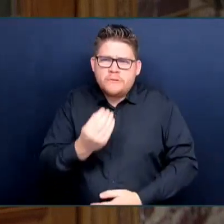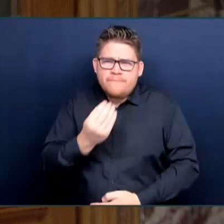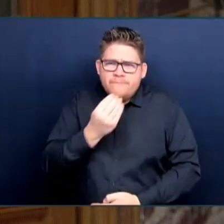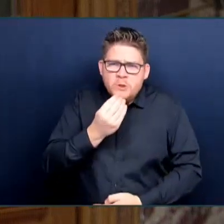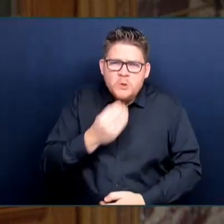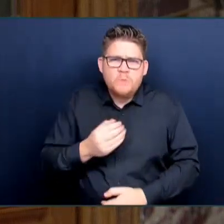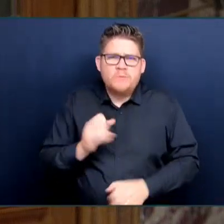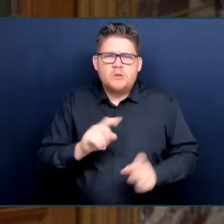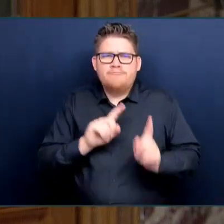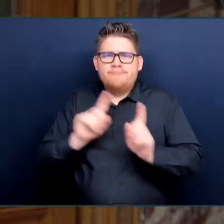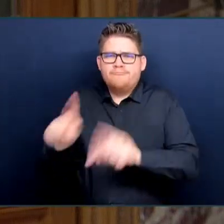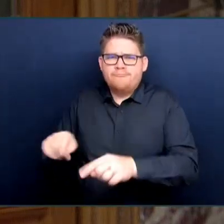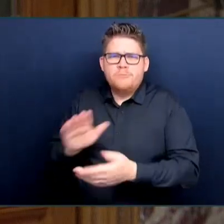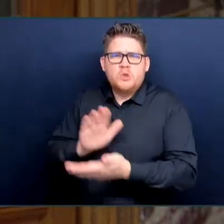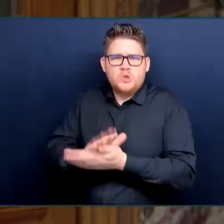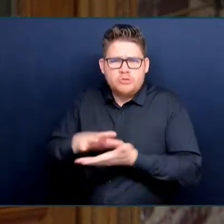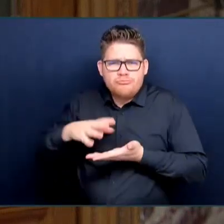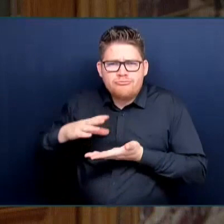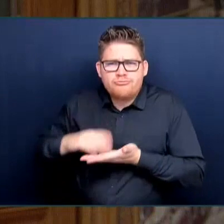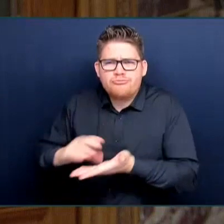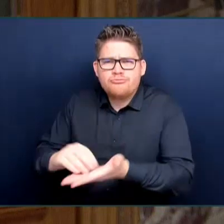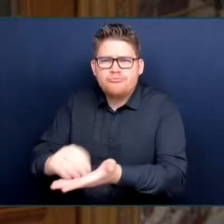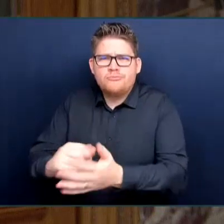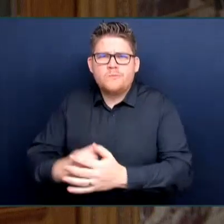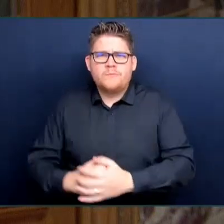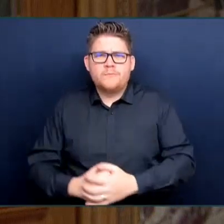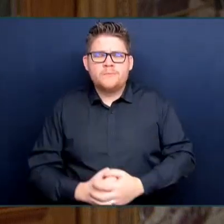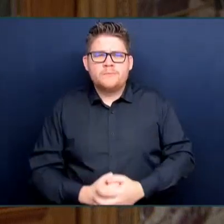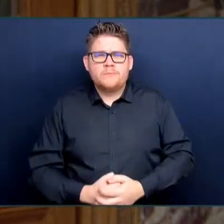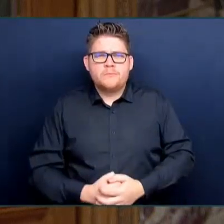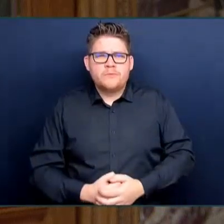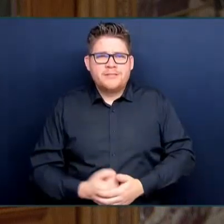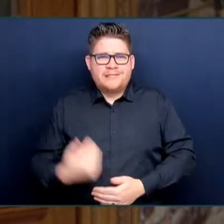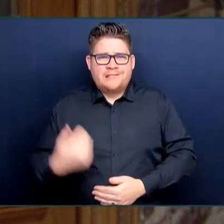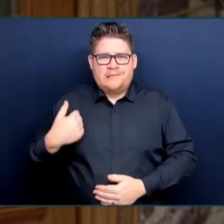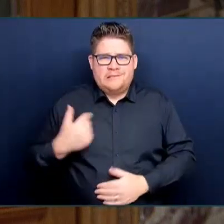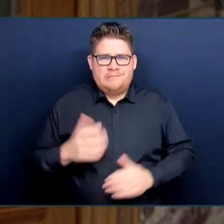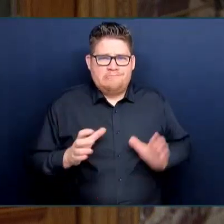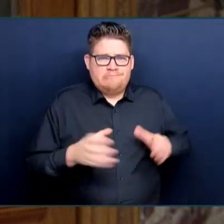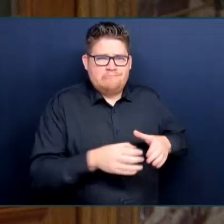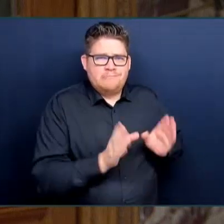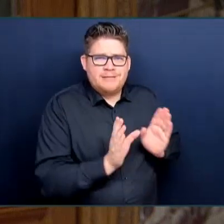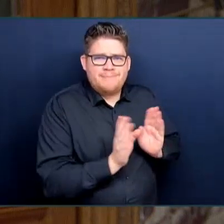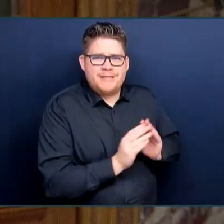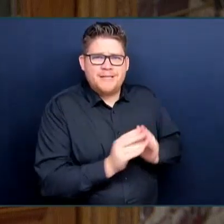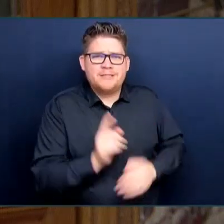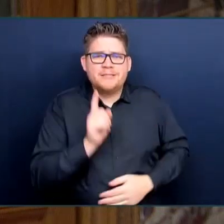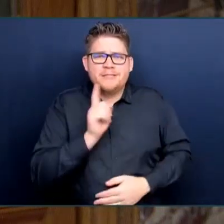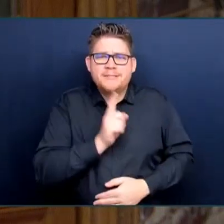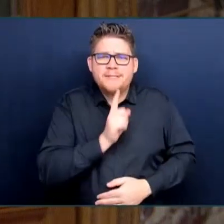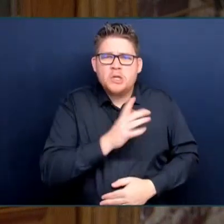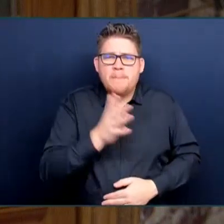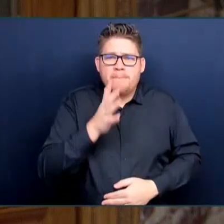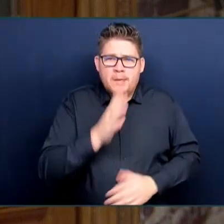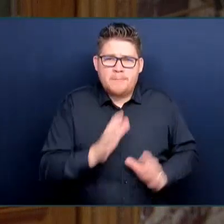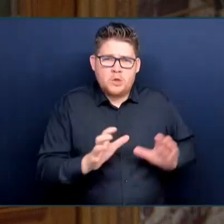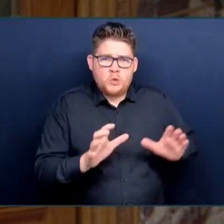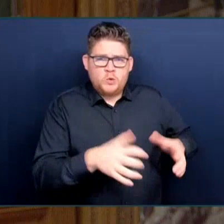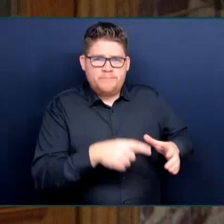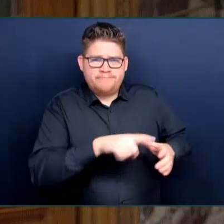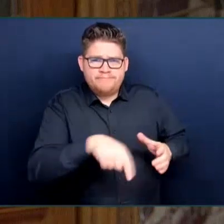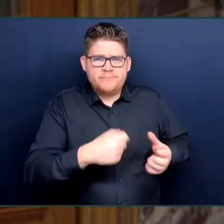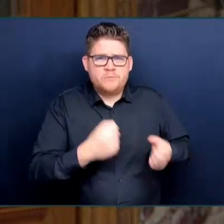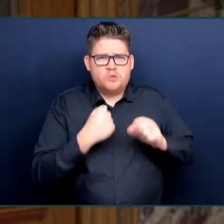with the Single Mothers Alliance of BC, which has been a strong advocate for this work. Their discussions with parents and caregivers throughout the province showed that, quote,